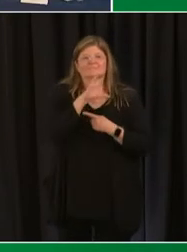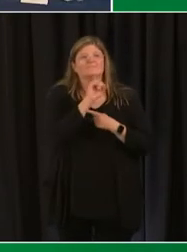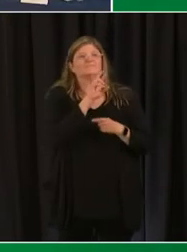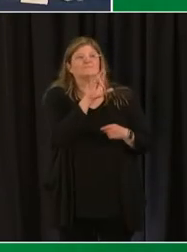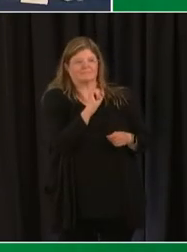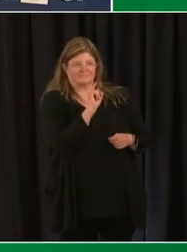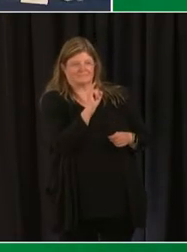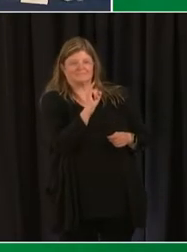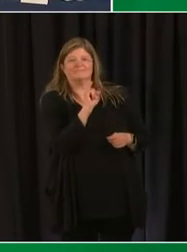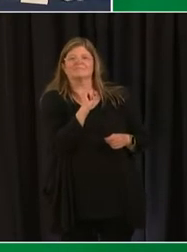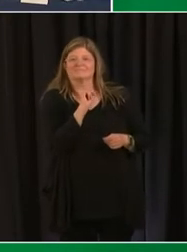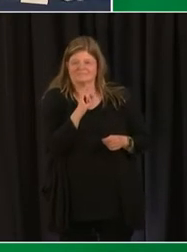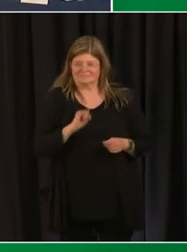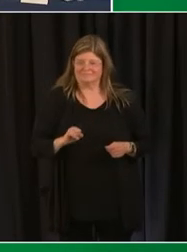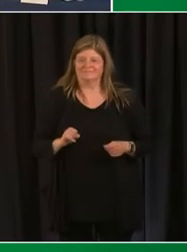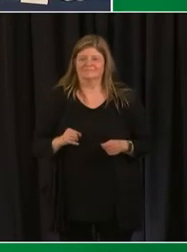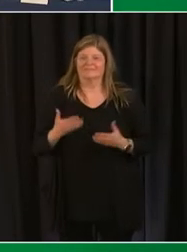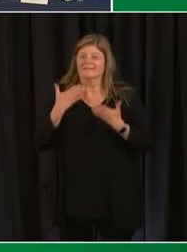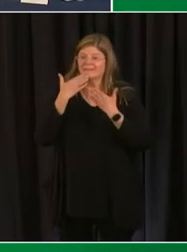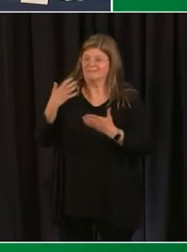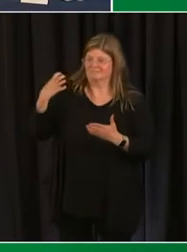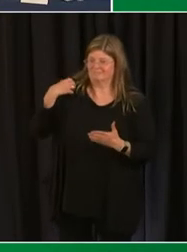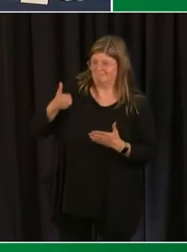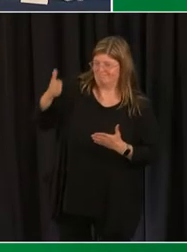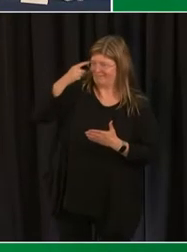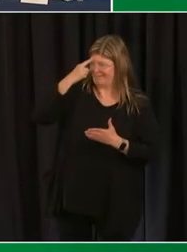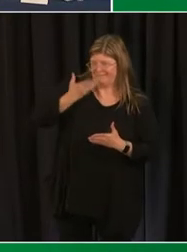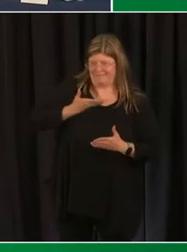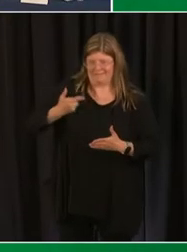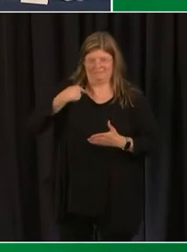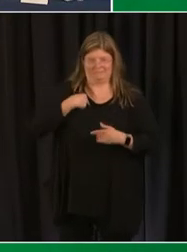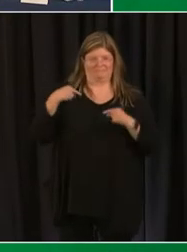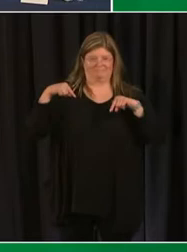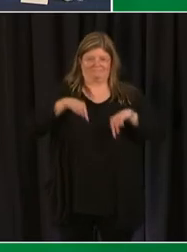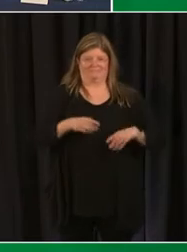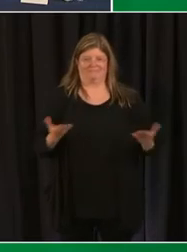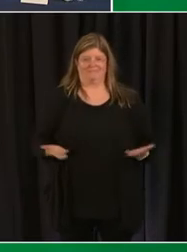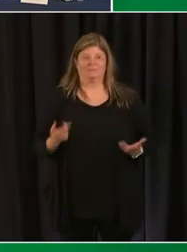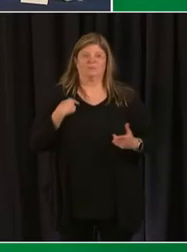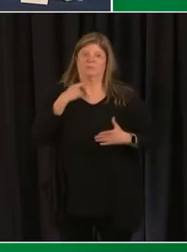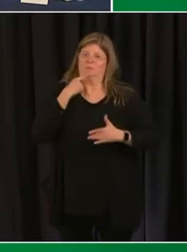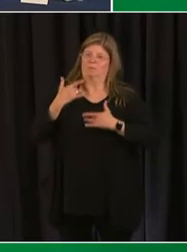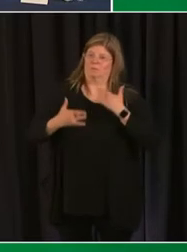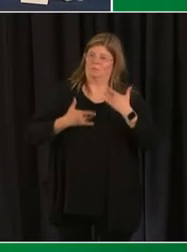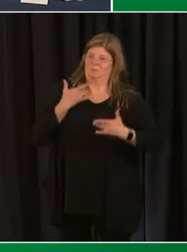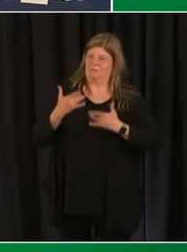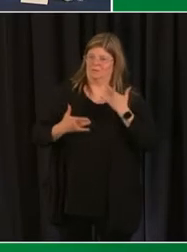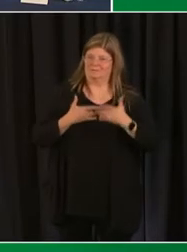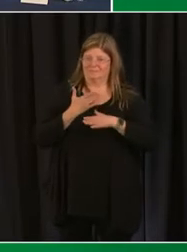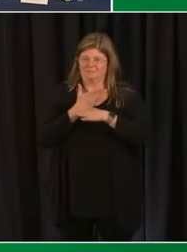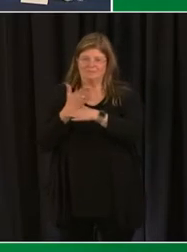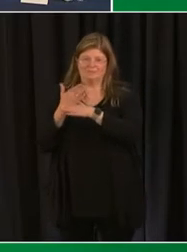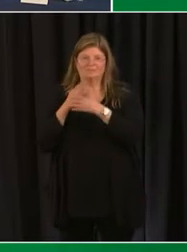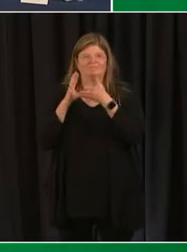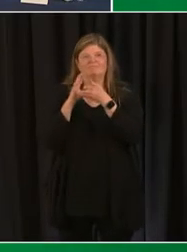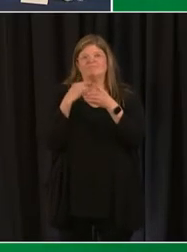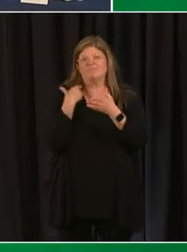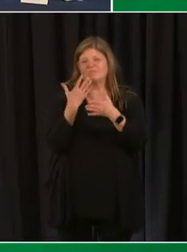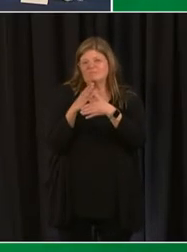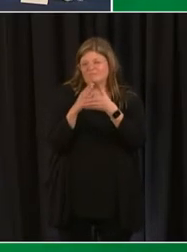thank you Chancellor for inviting me here to share. I'm really really excited to be able to share just a couple of stories